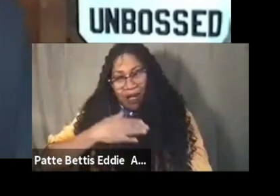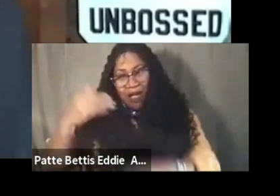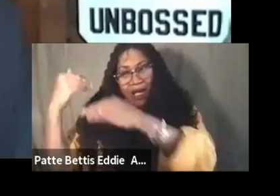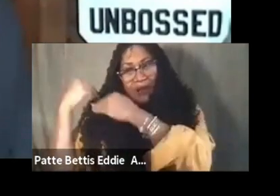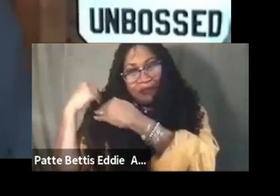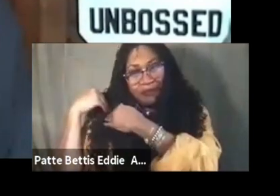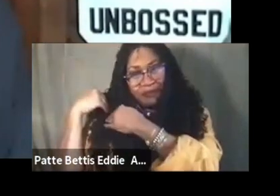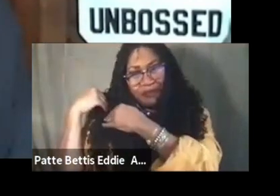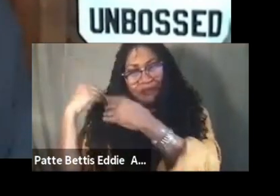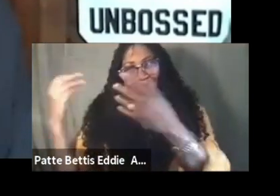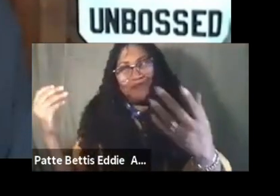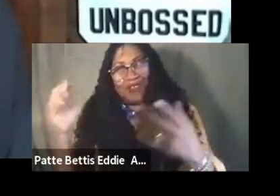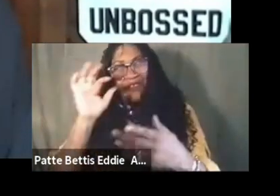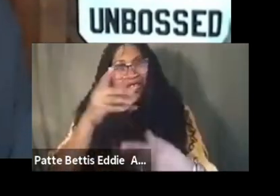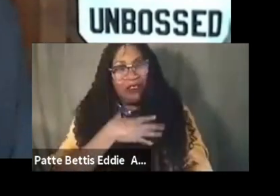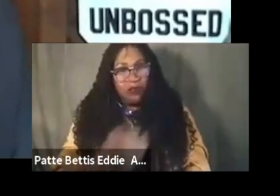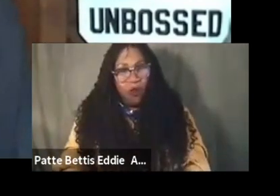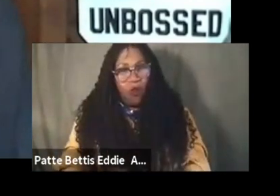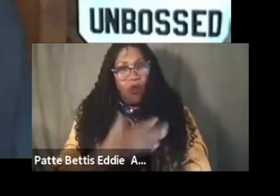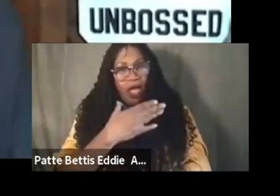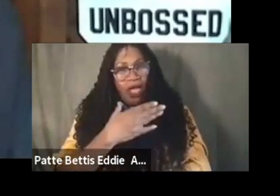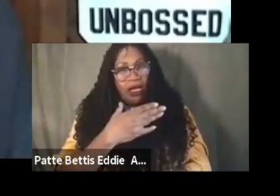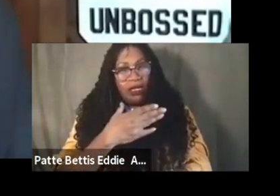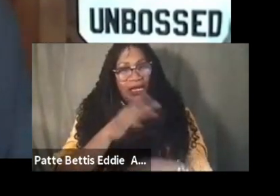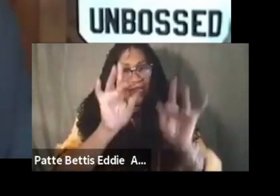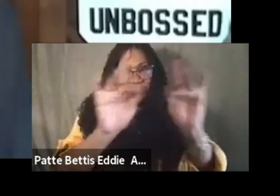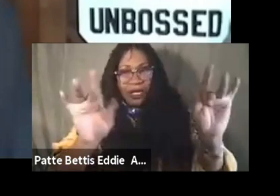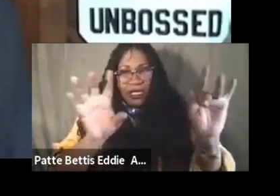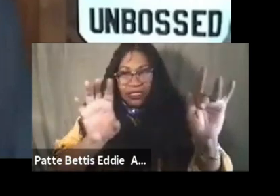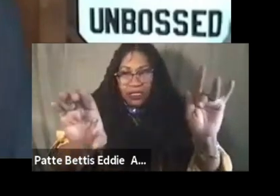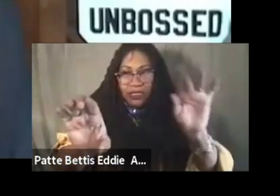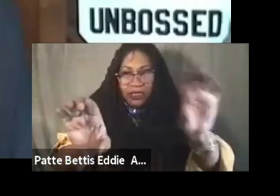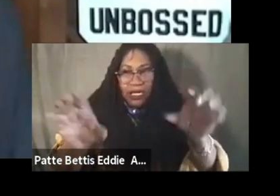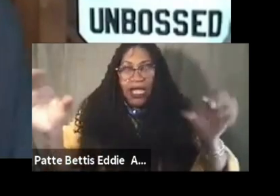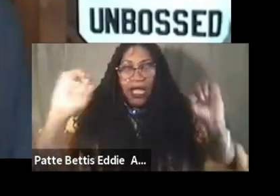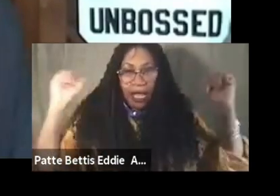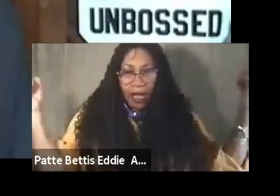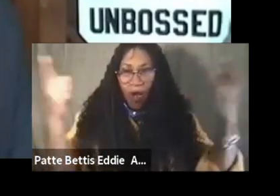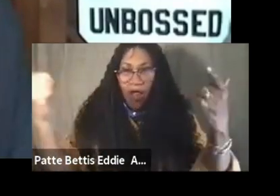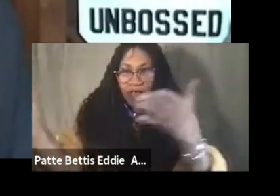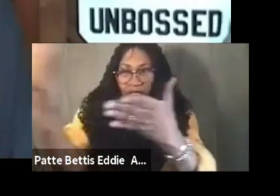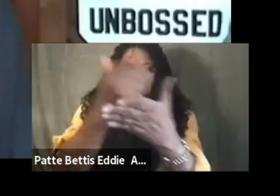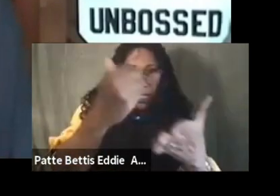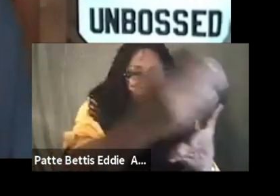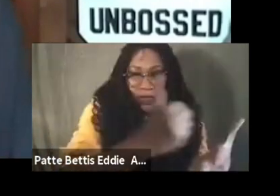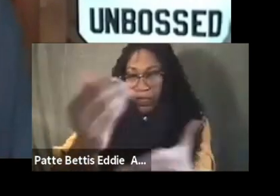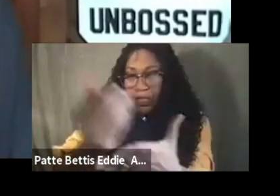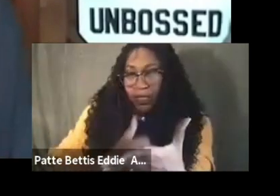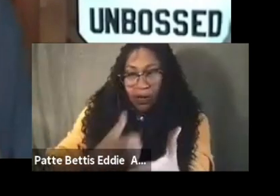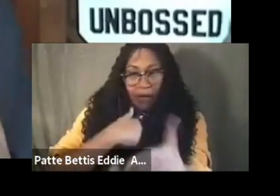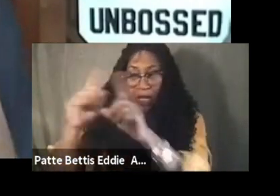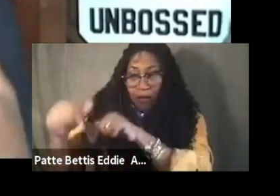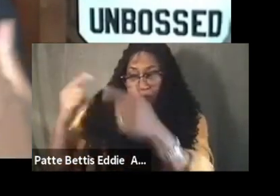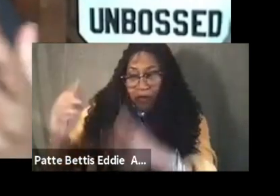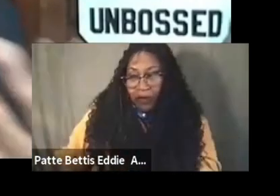spaces and the work of collective care thinking about the kind of uh you know the roots that i've been brought up with and i love how